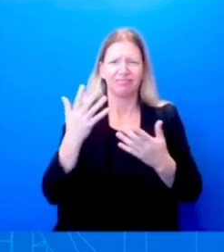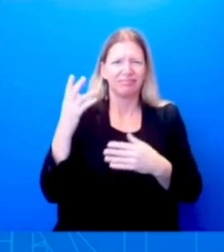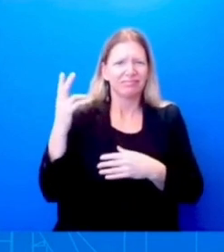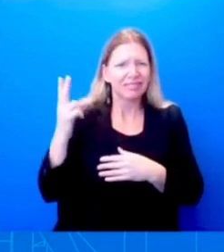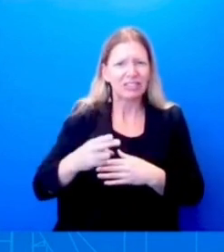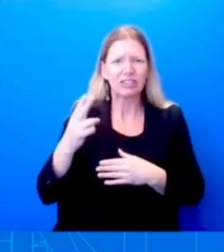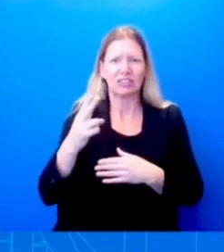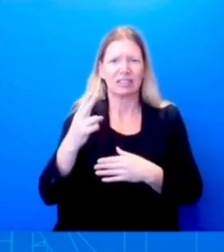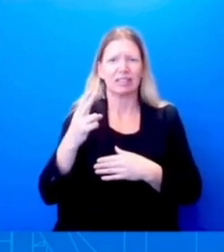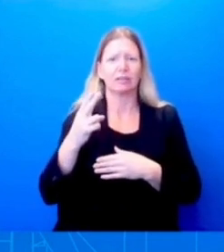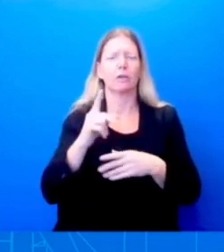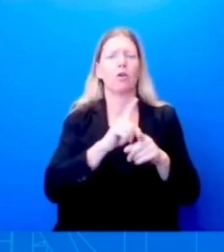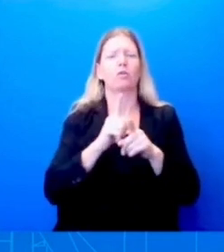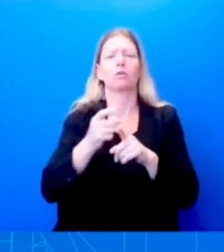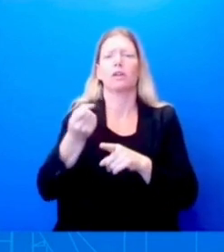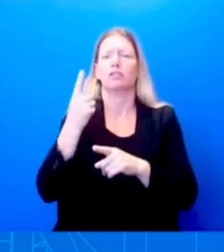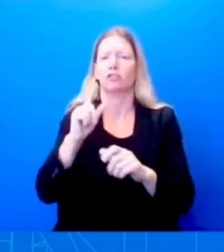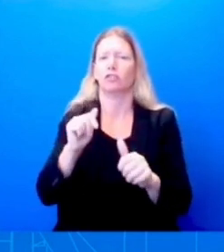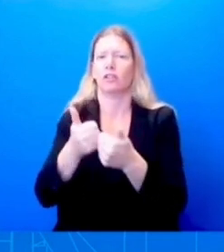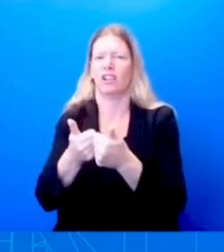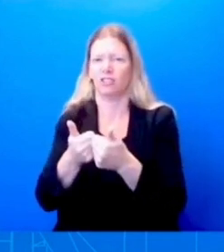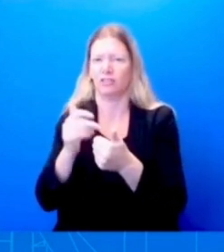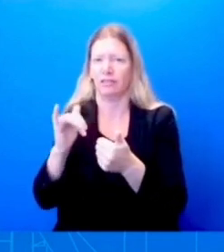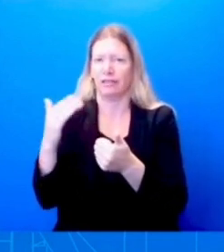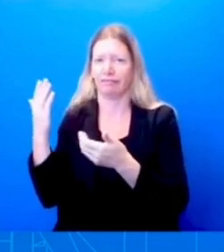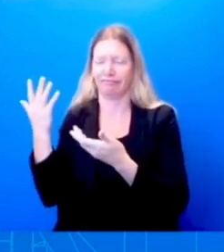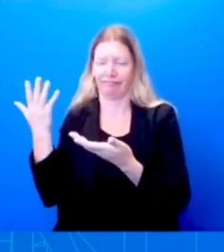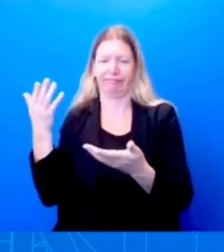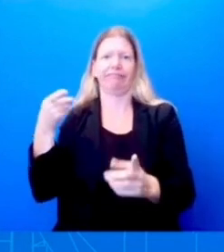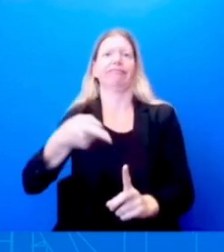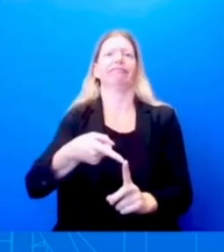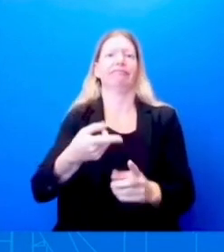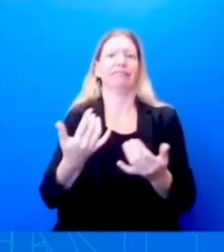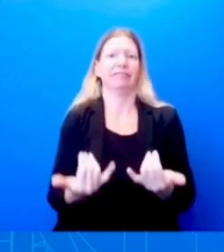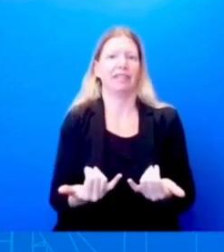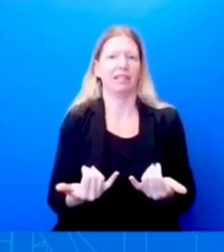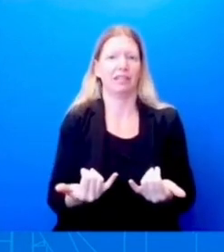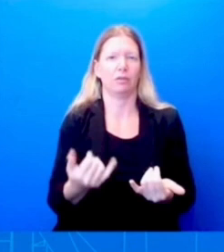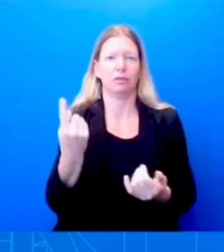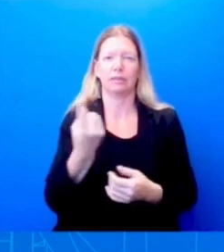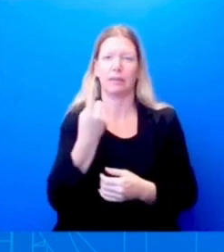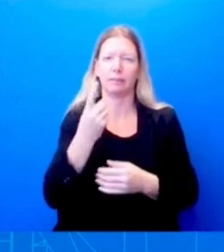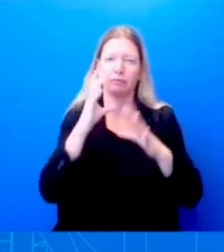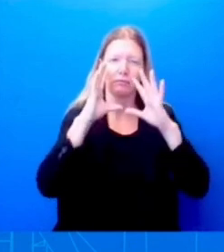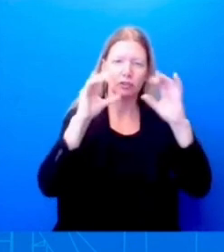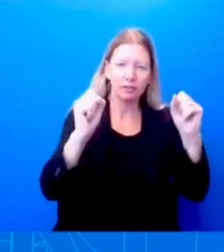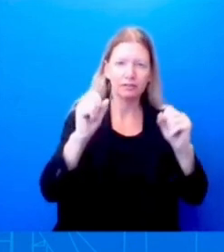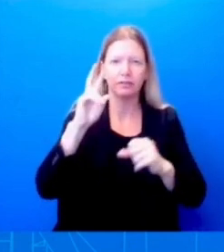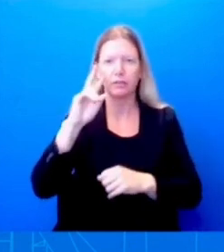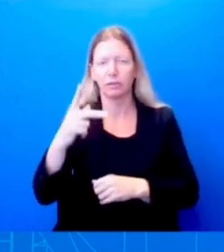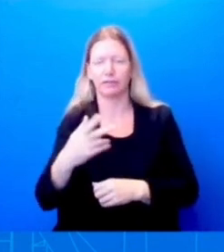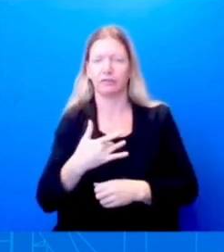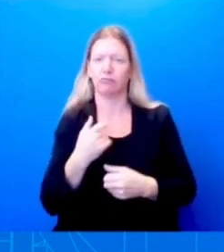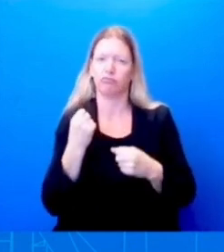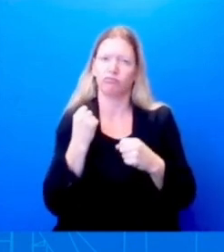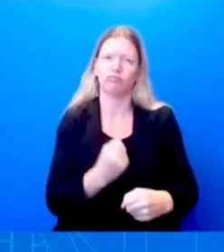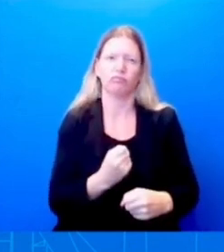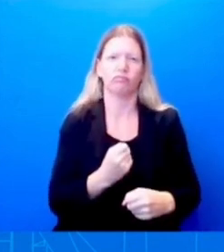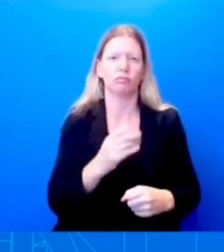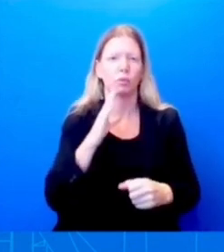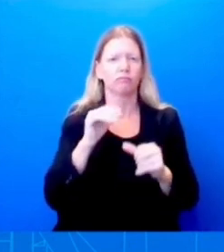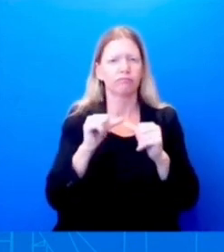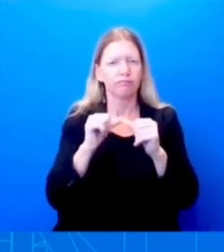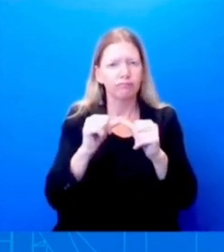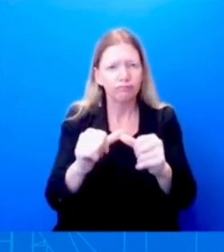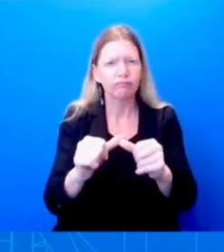continue to make sure that we make full access to American history available to all of our children. Last question in the back.